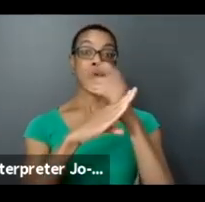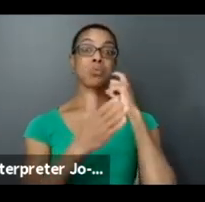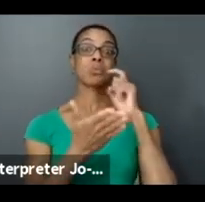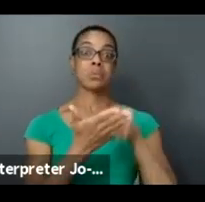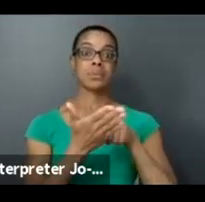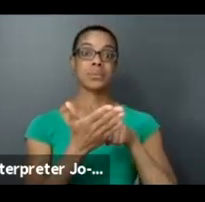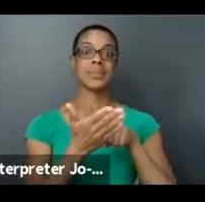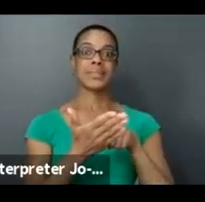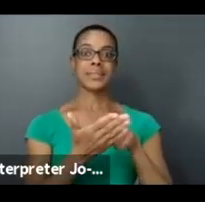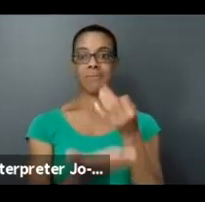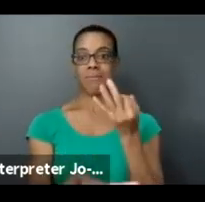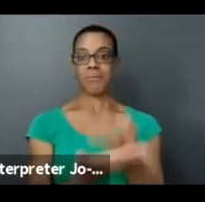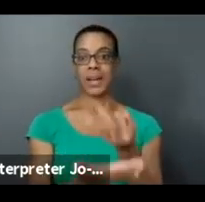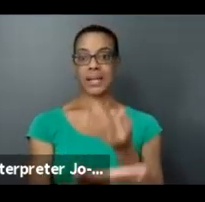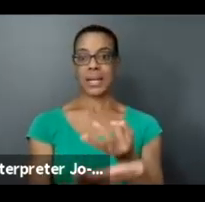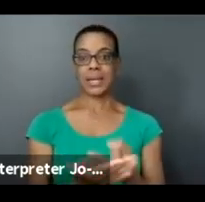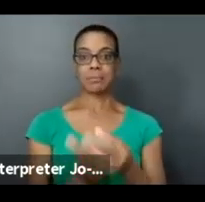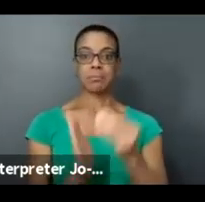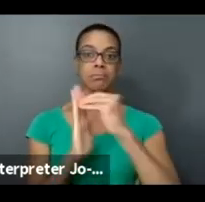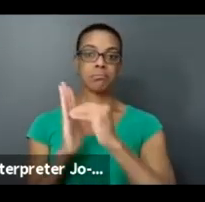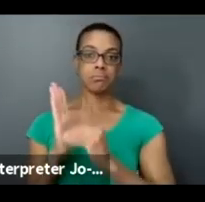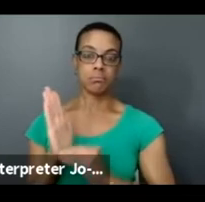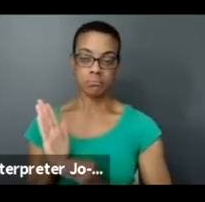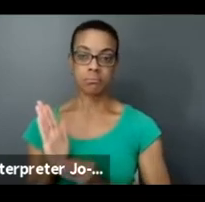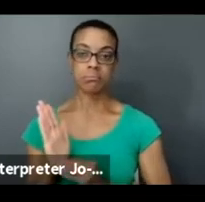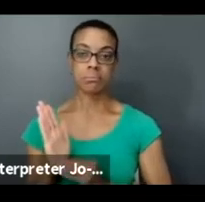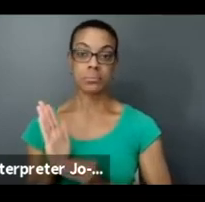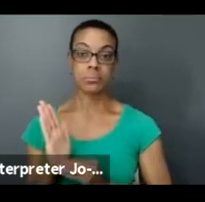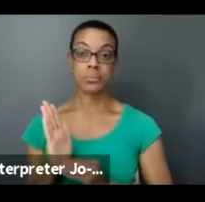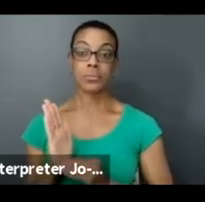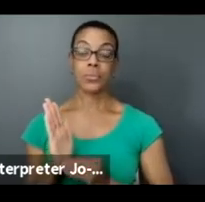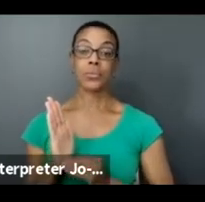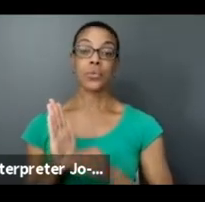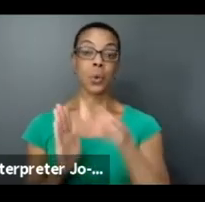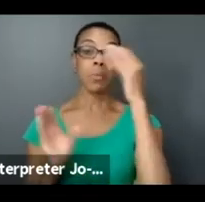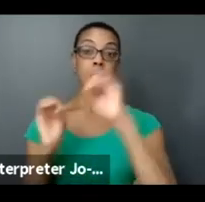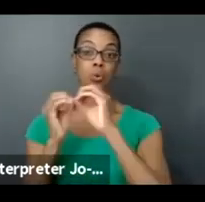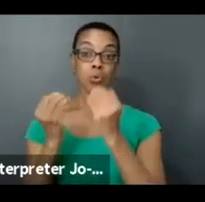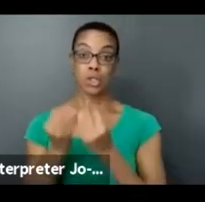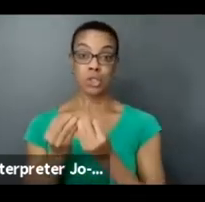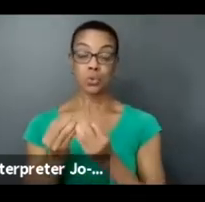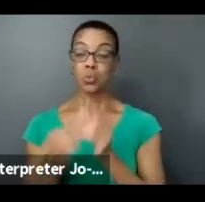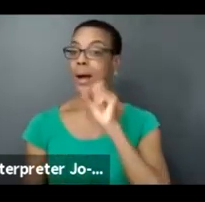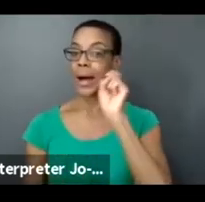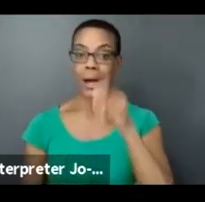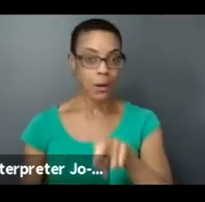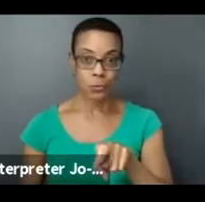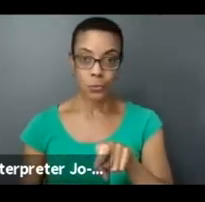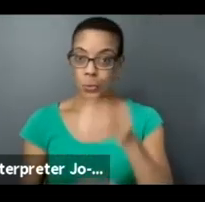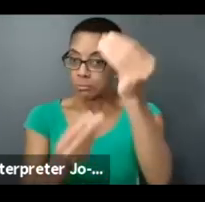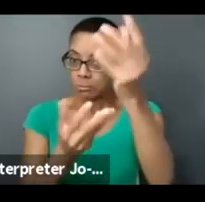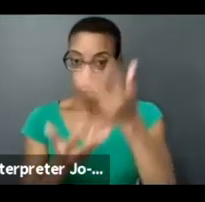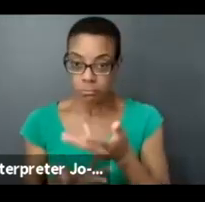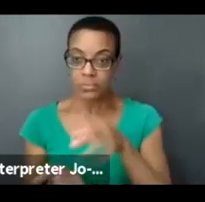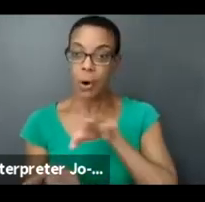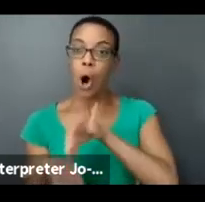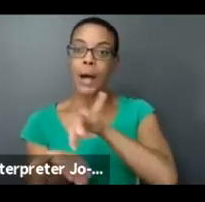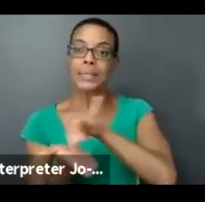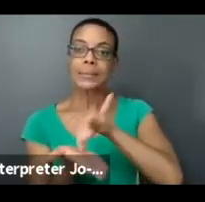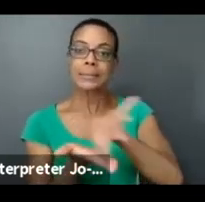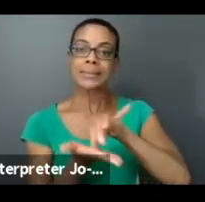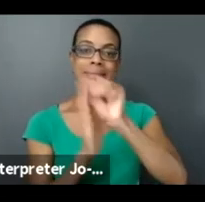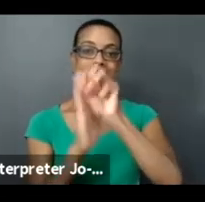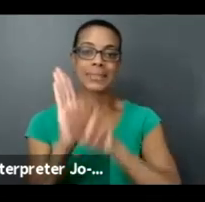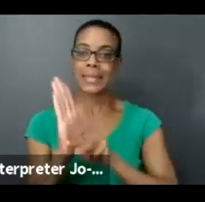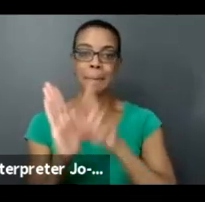reporting. So organizations will not be required in their first year to have audited financial statements, but they can